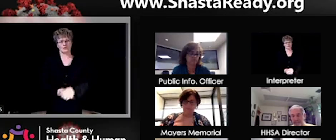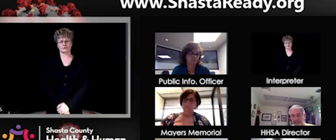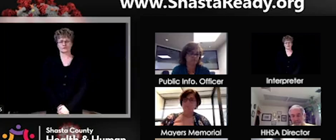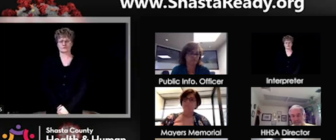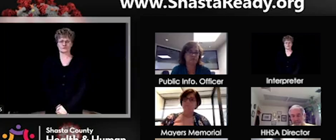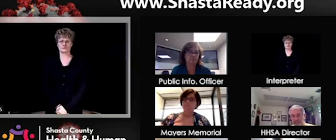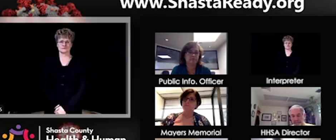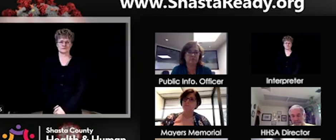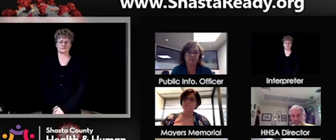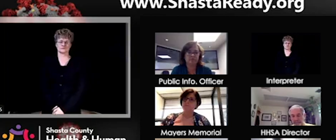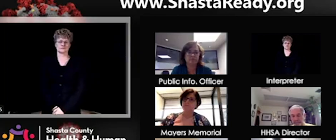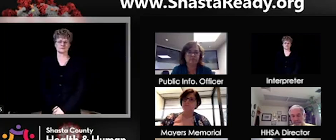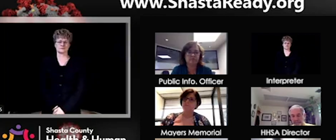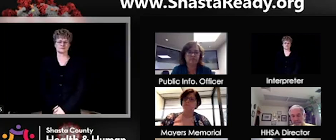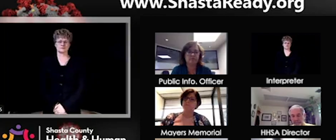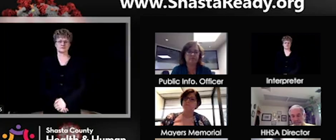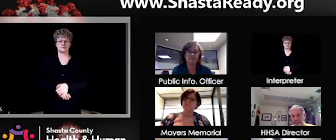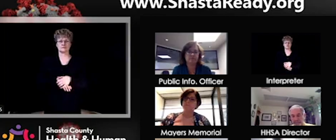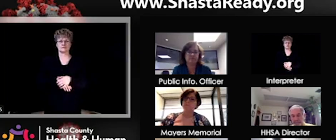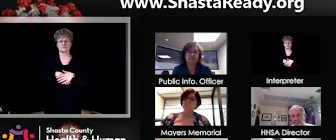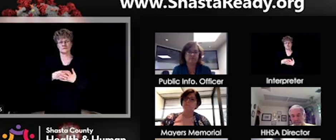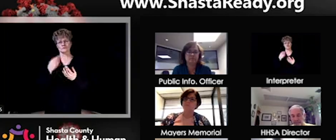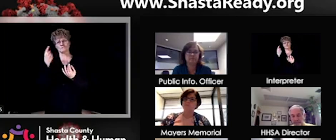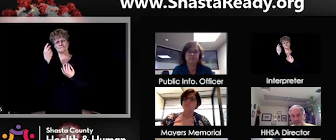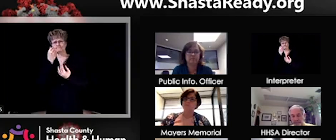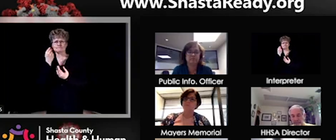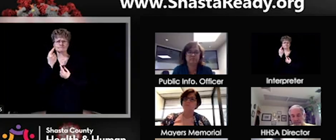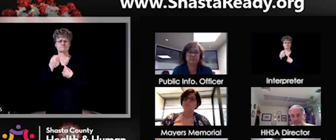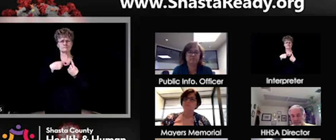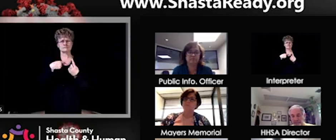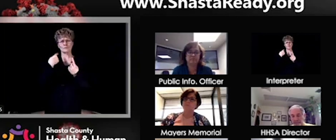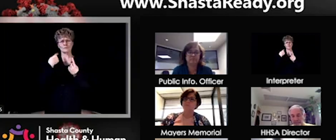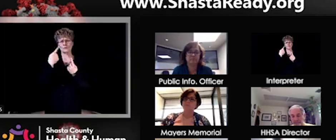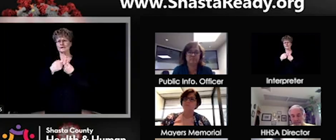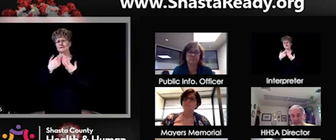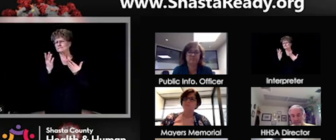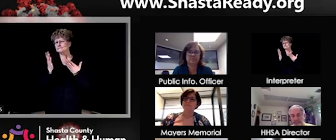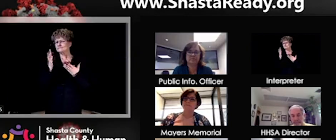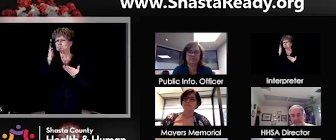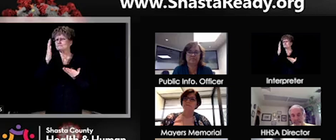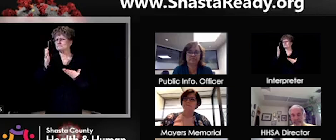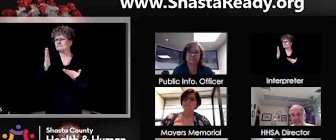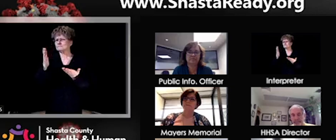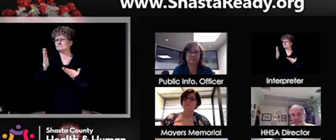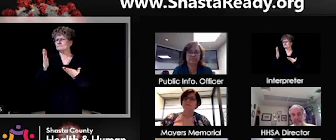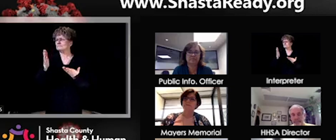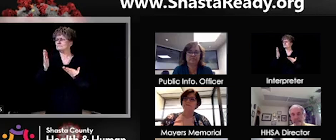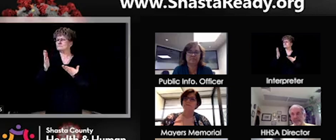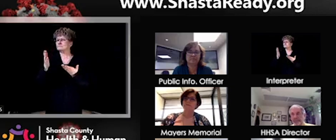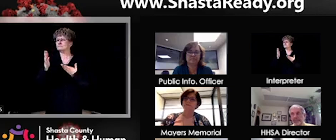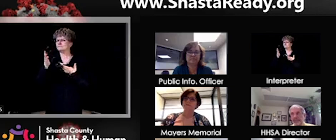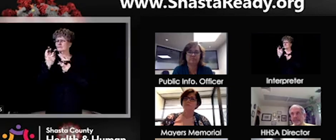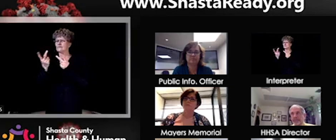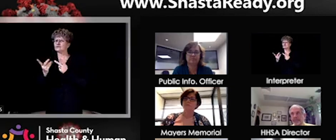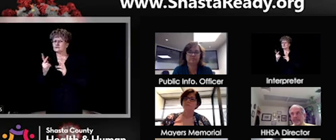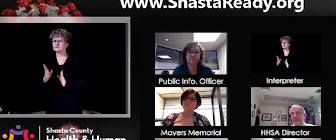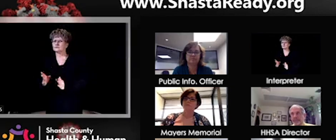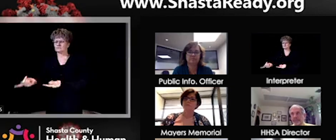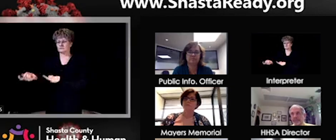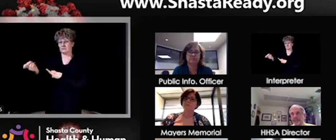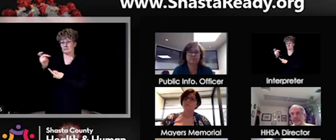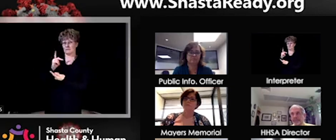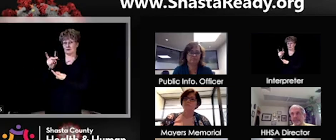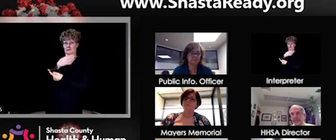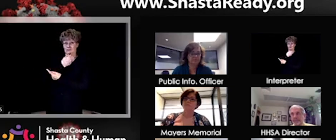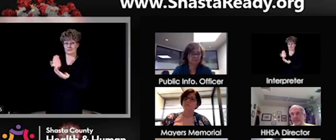uh, bring people back into the hospital for, for visitors, but it will be one of the later, uh, restrictions that will probably lift at this